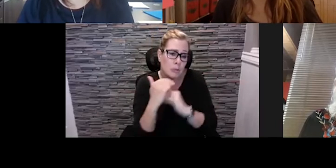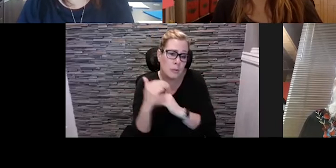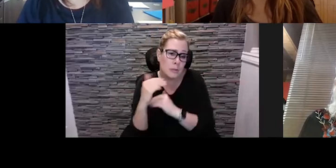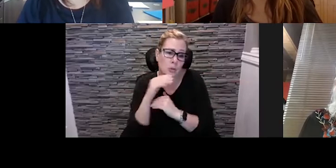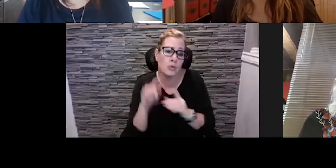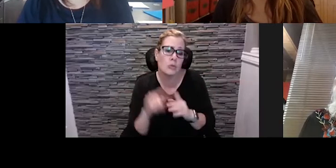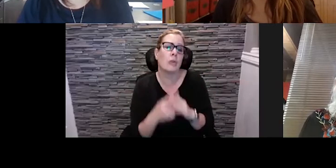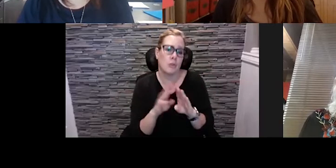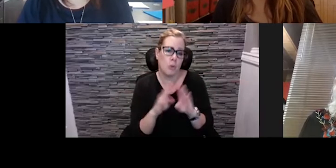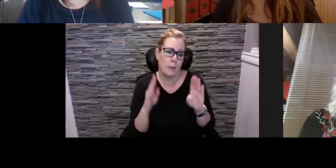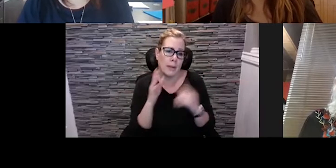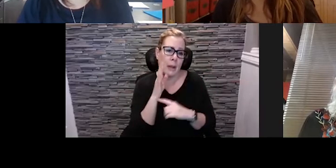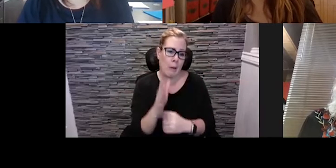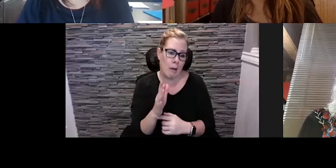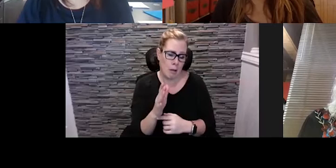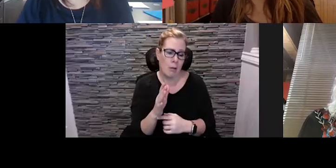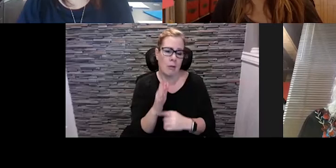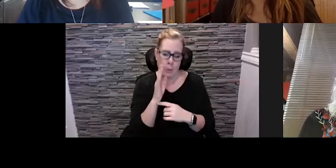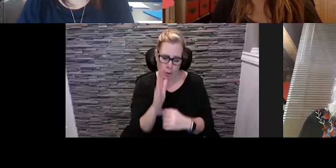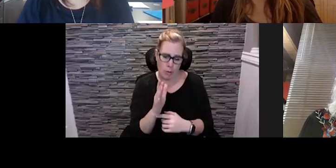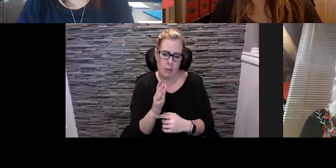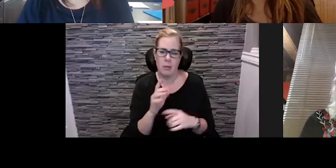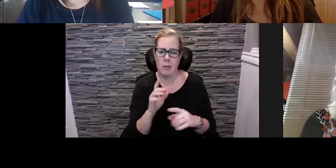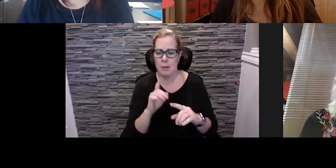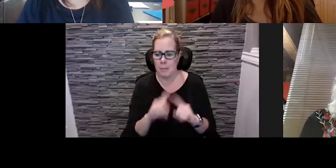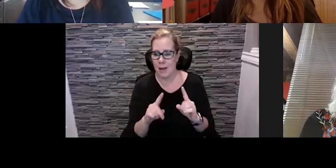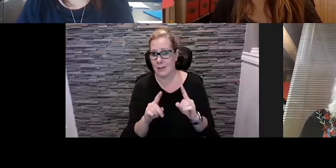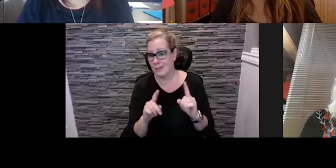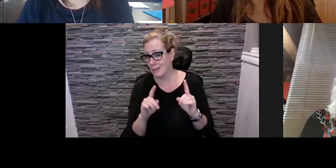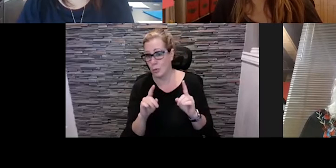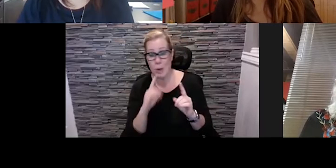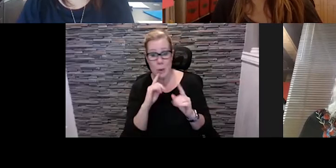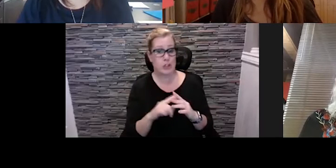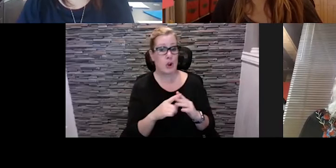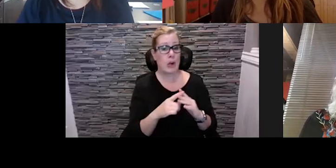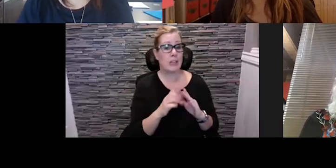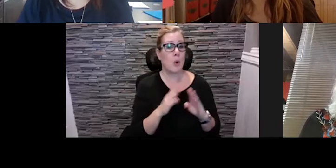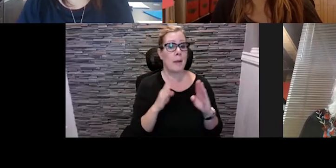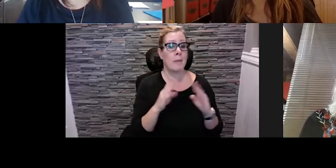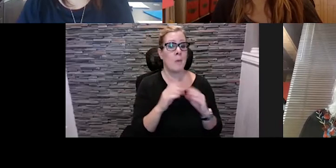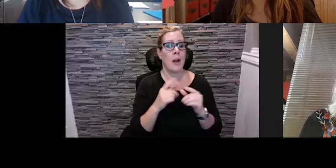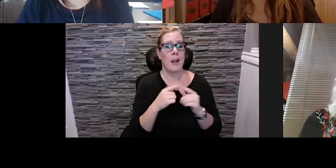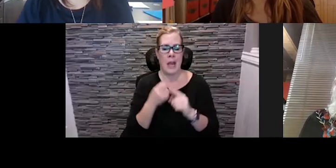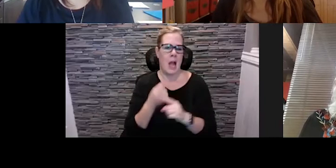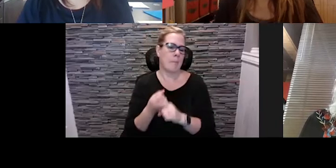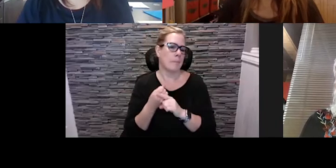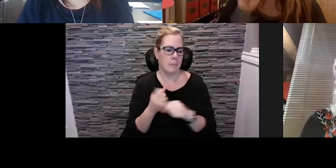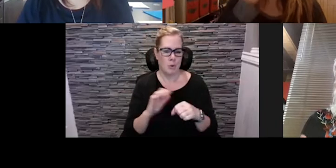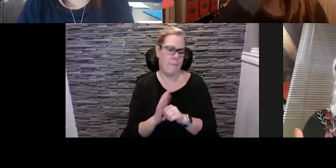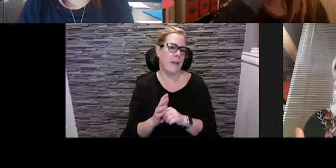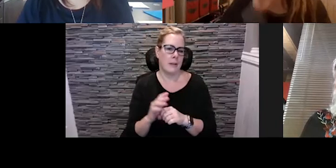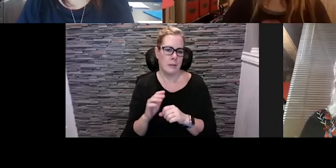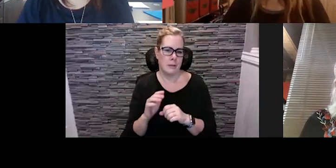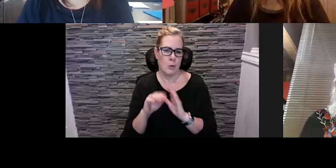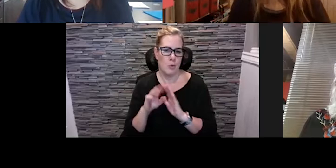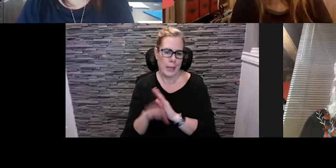to release you know we were getting there until this wave two kicked us we were starting to opening things up you know with our relaunch we started